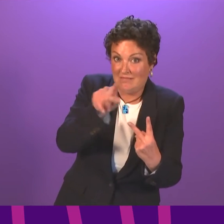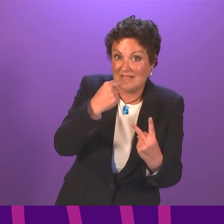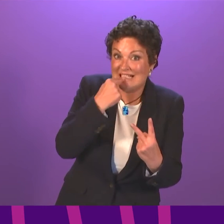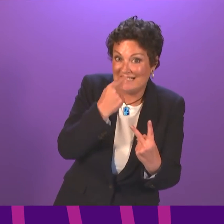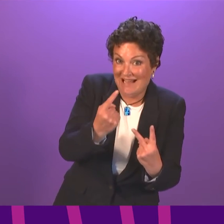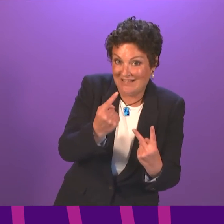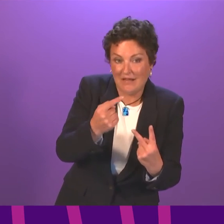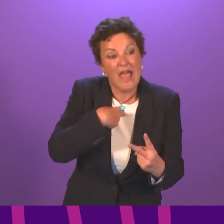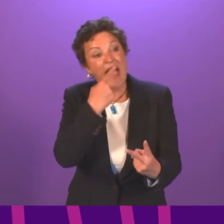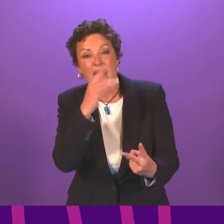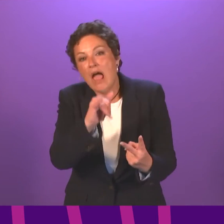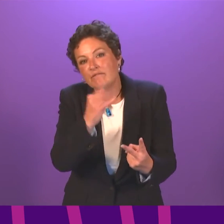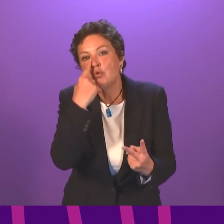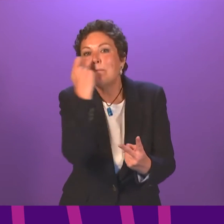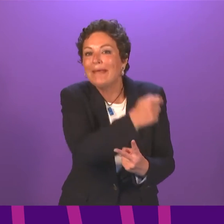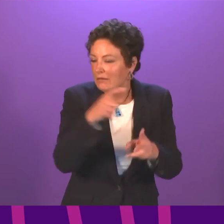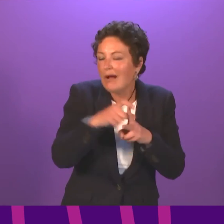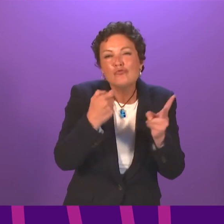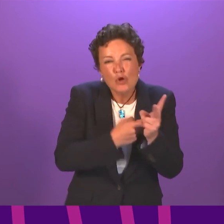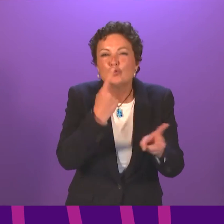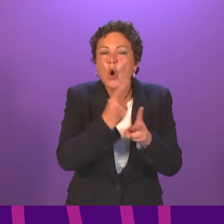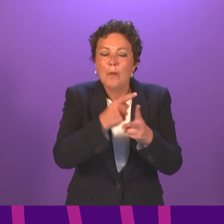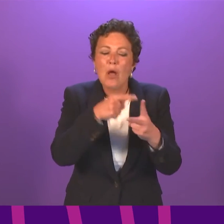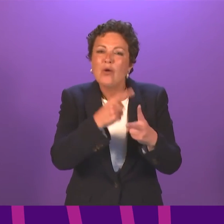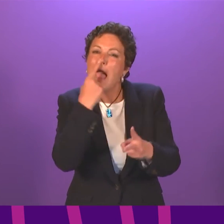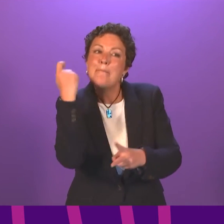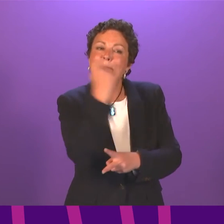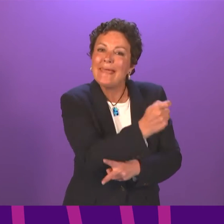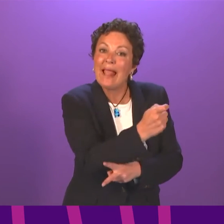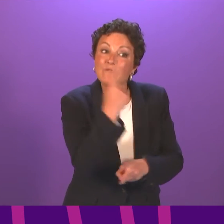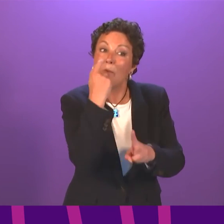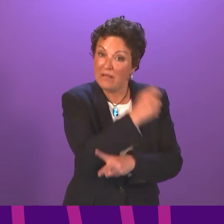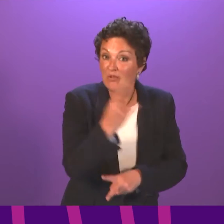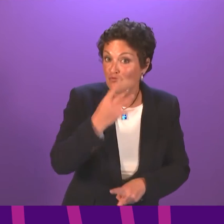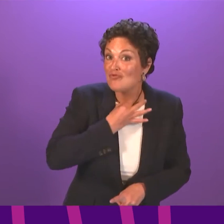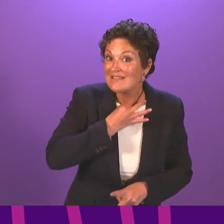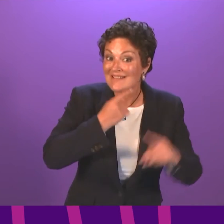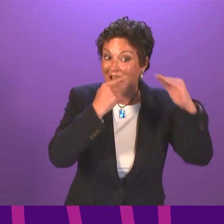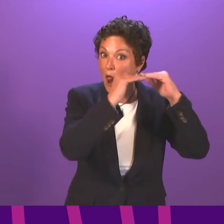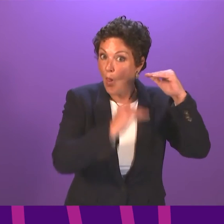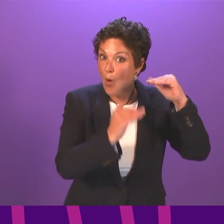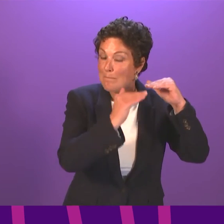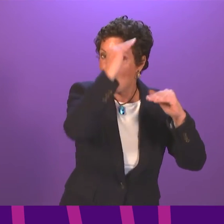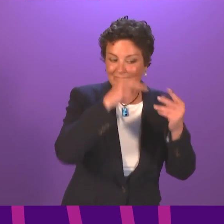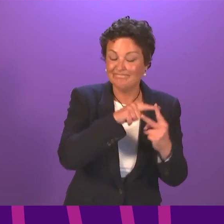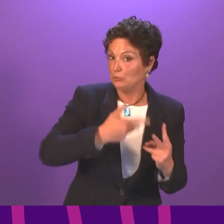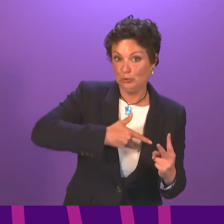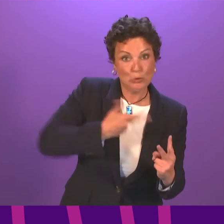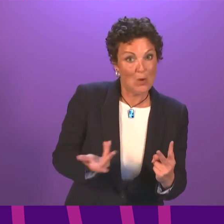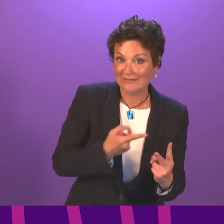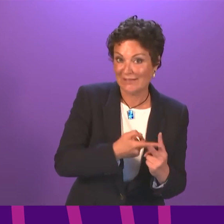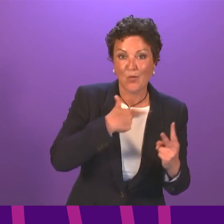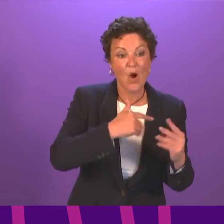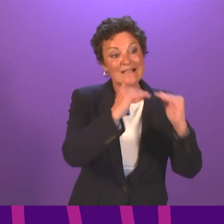symmetrical system which Douglas Ross was asking about. And on balance, in common with other parts of the UK and past